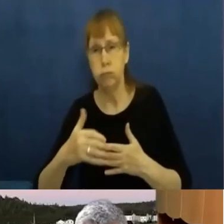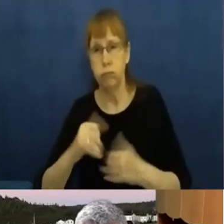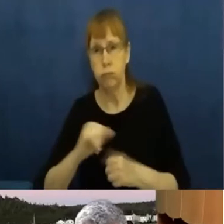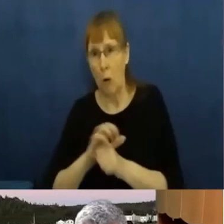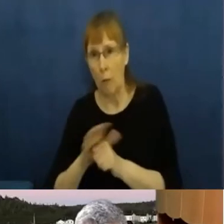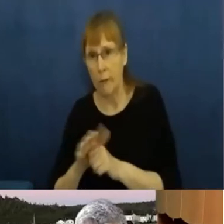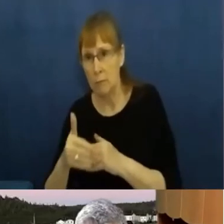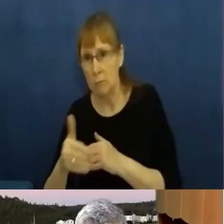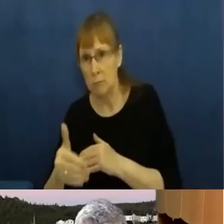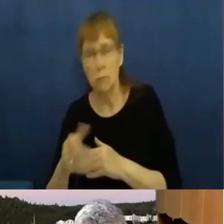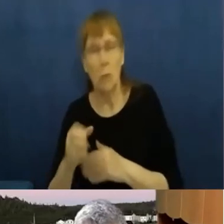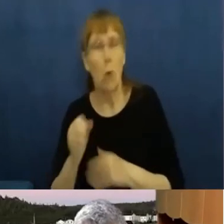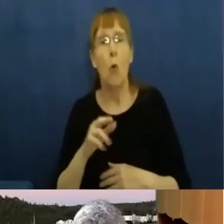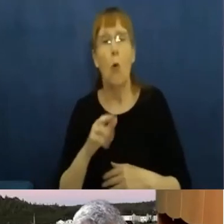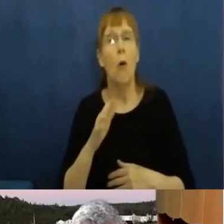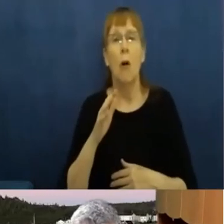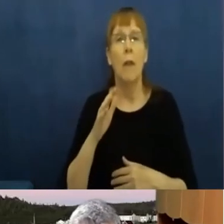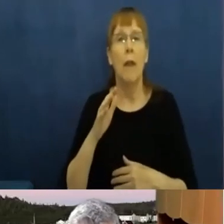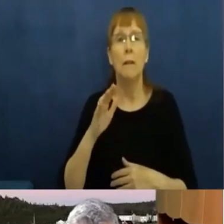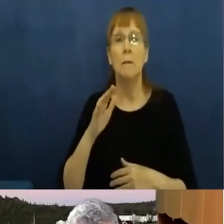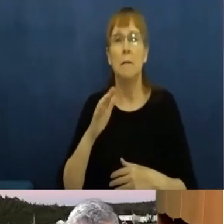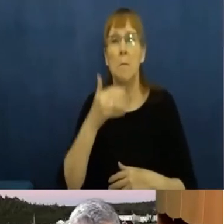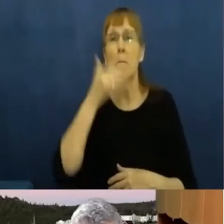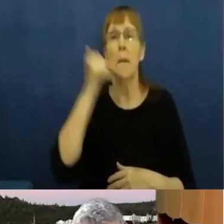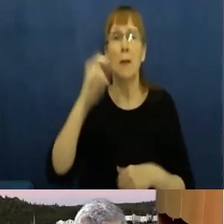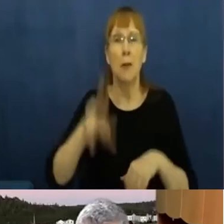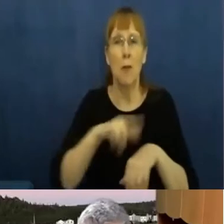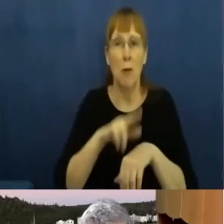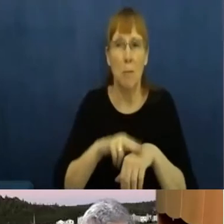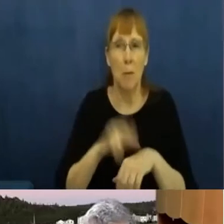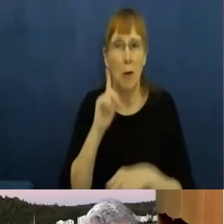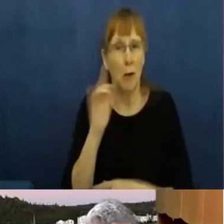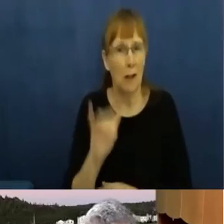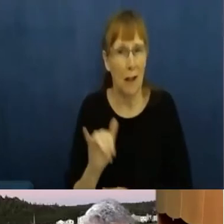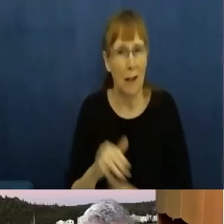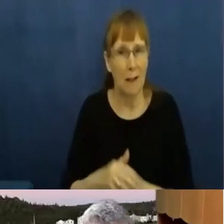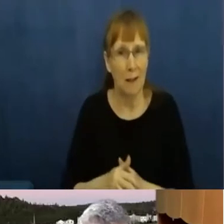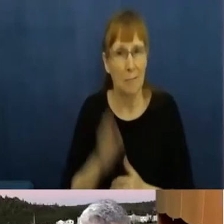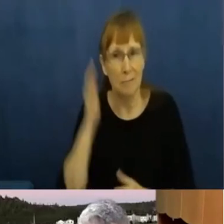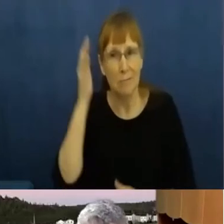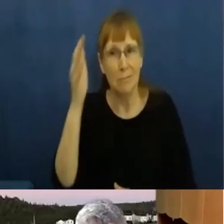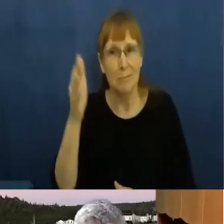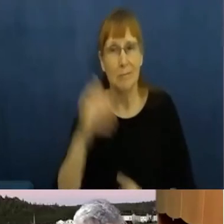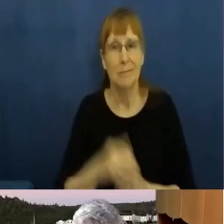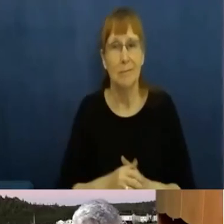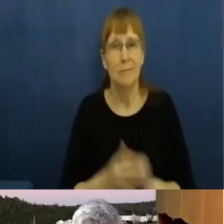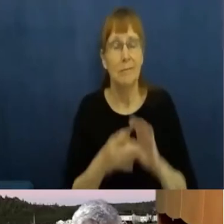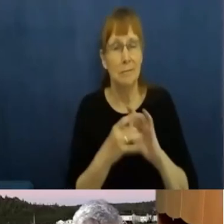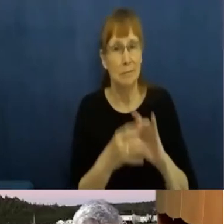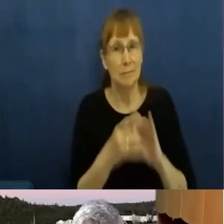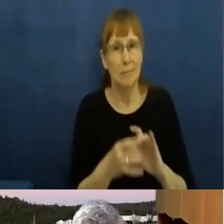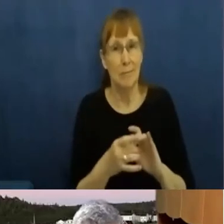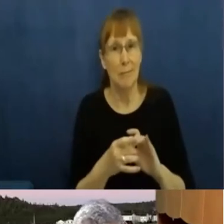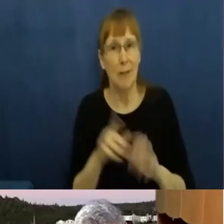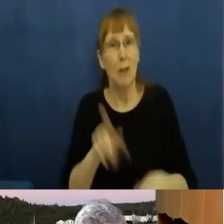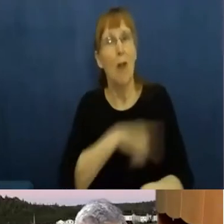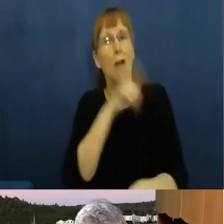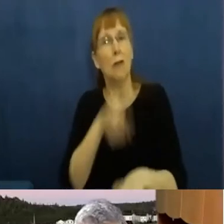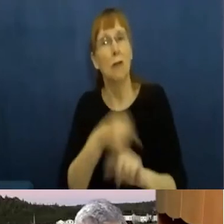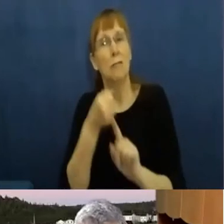about what a new and better normal, what that new normal is going to be like with regard to potential long term impacts.